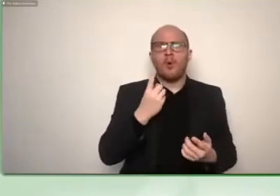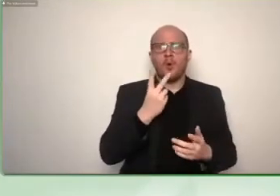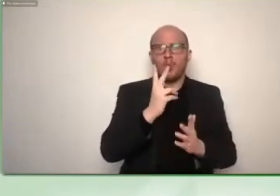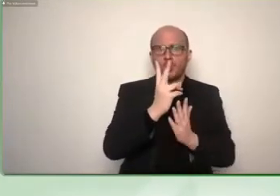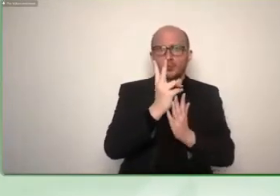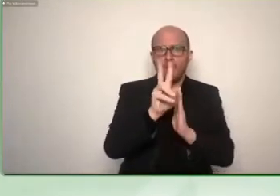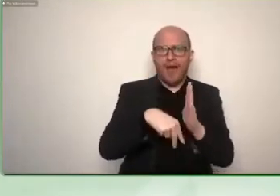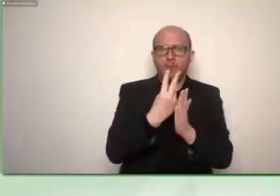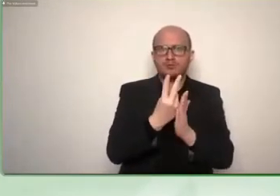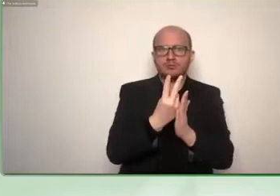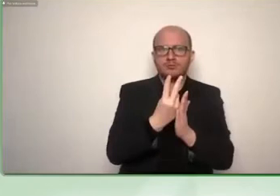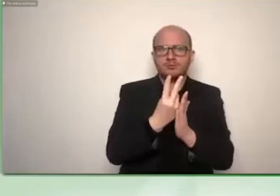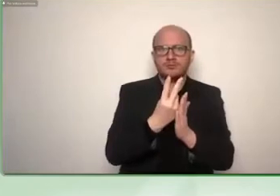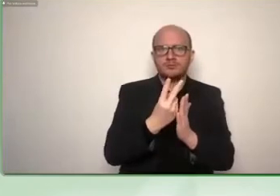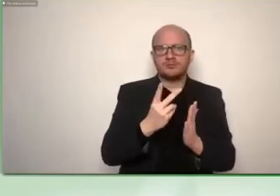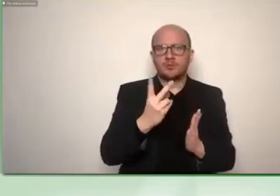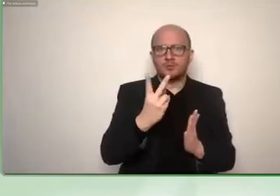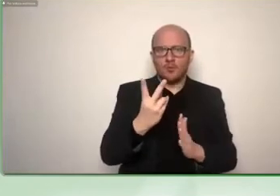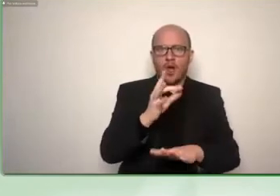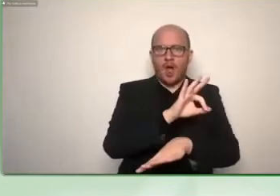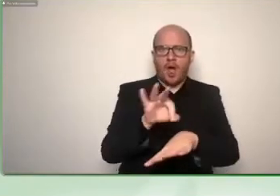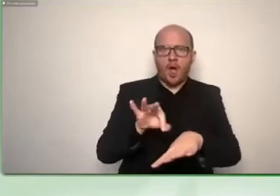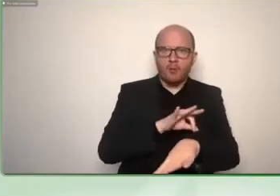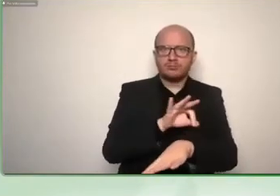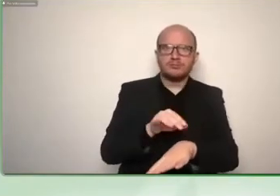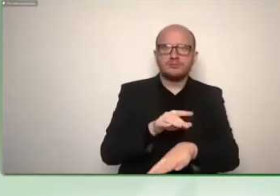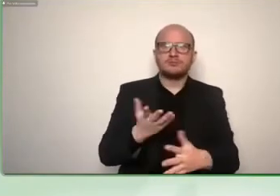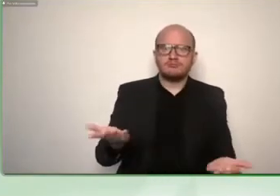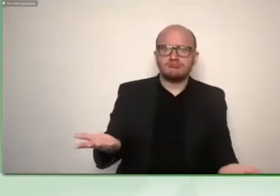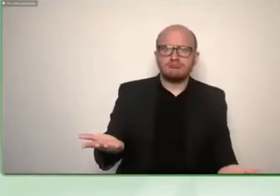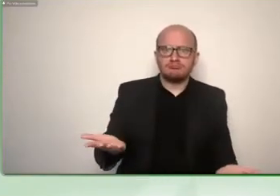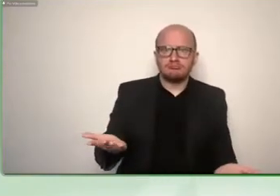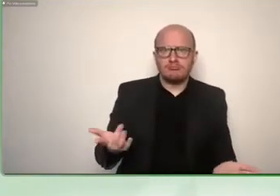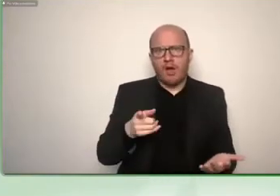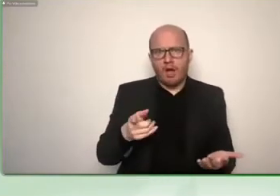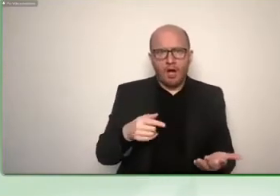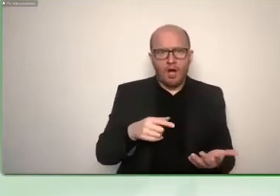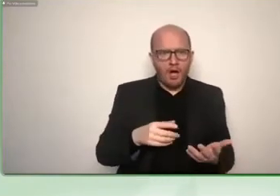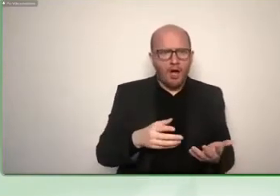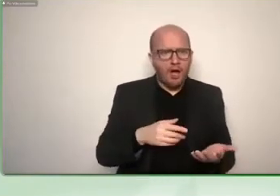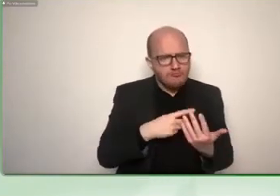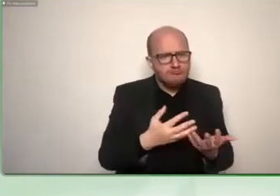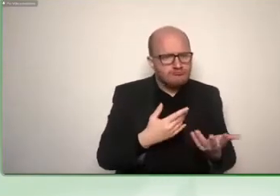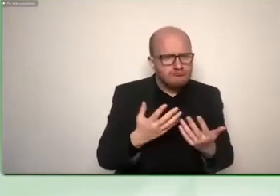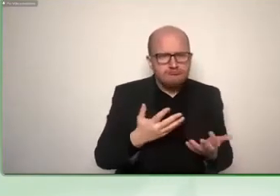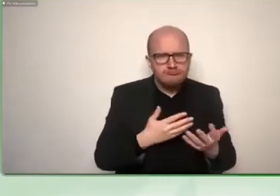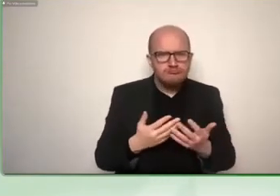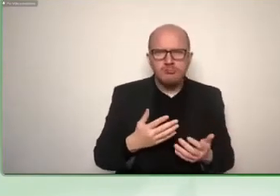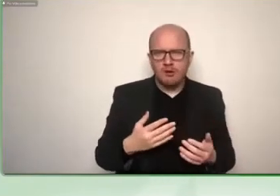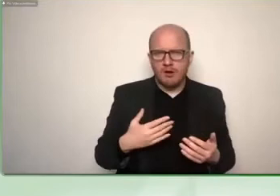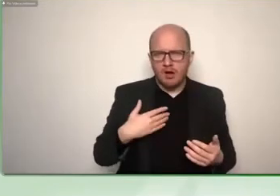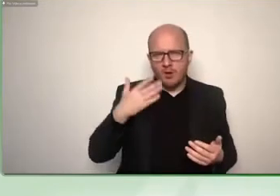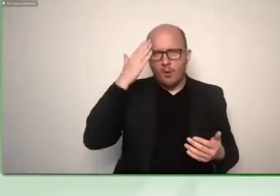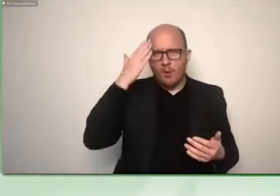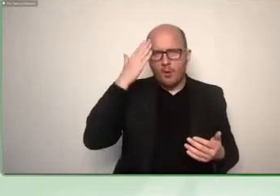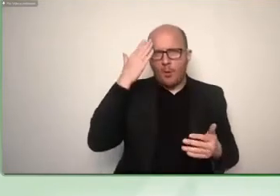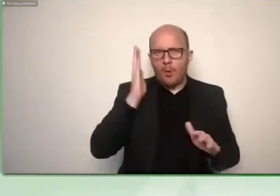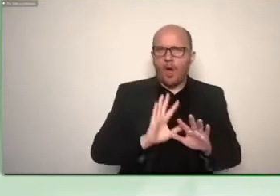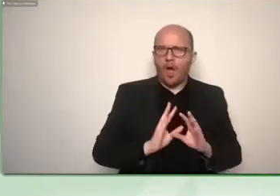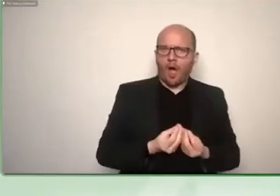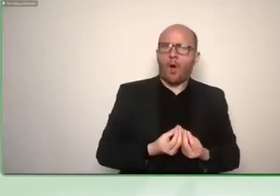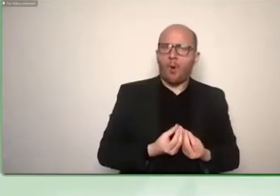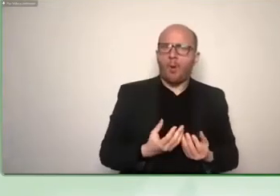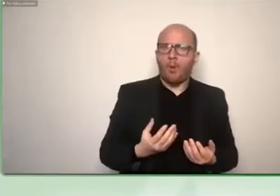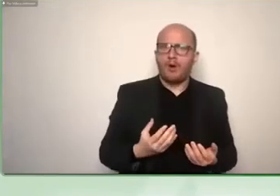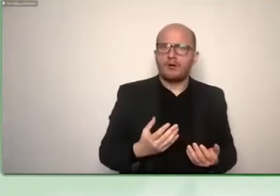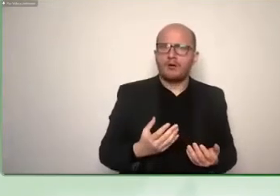then you are able to use the alphabet and spell out words um and then if a